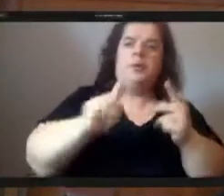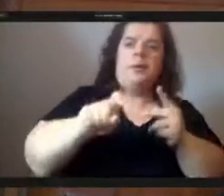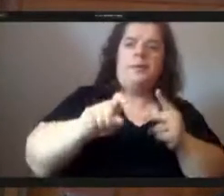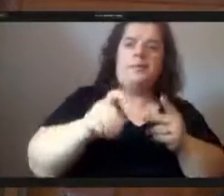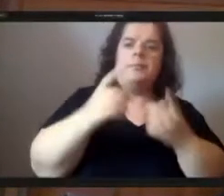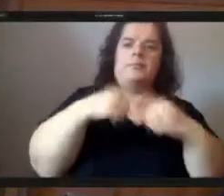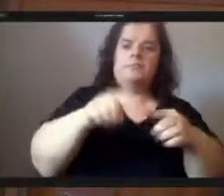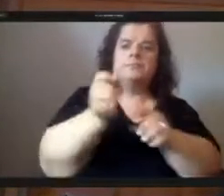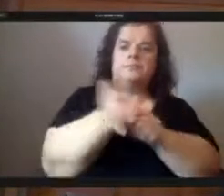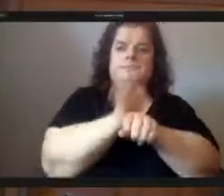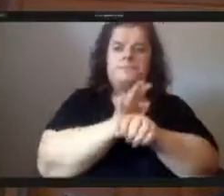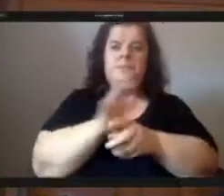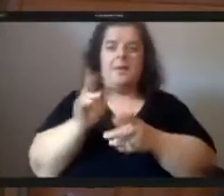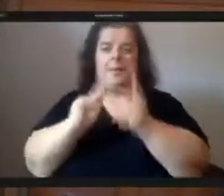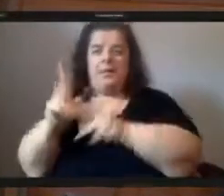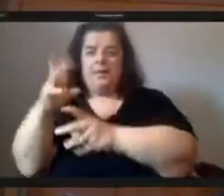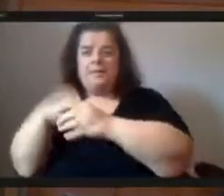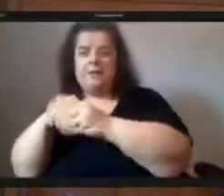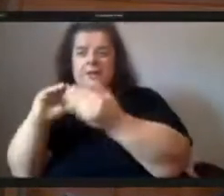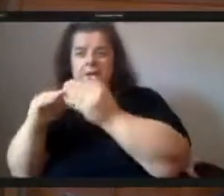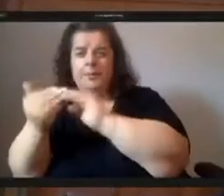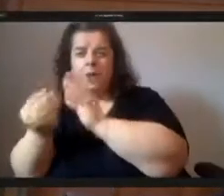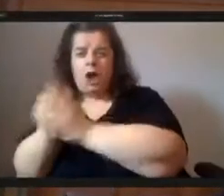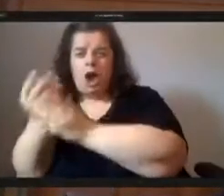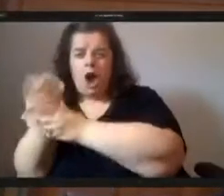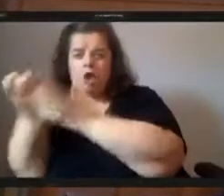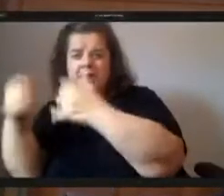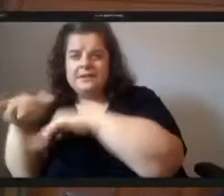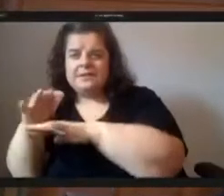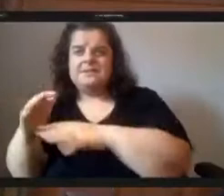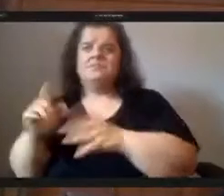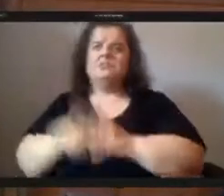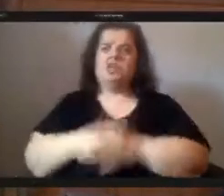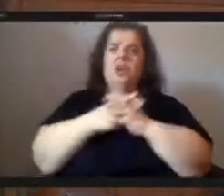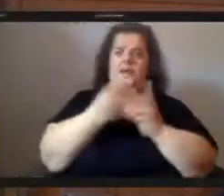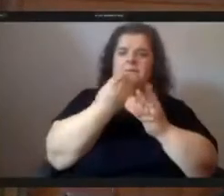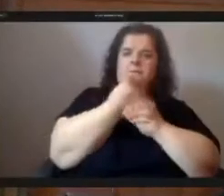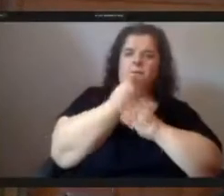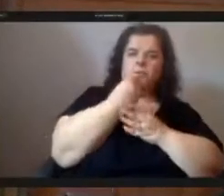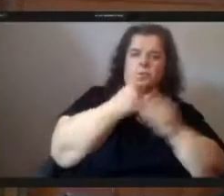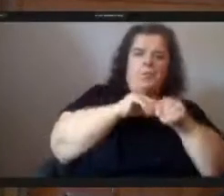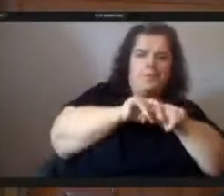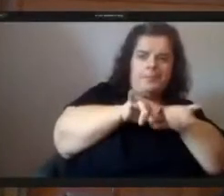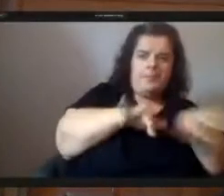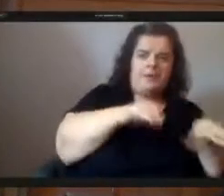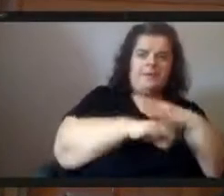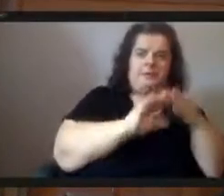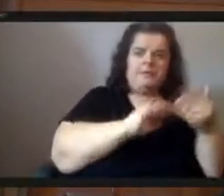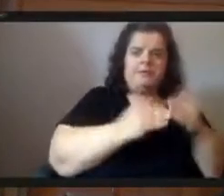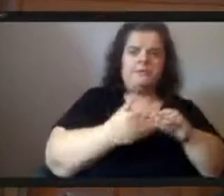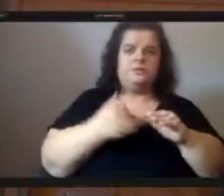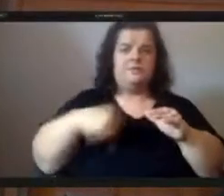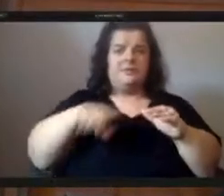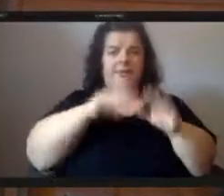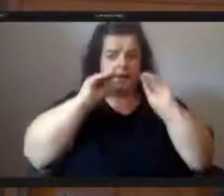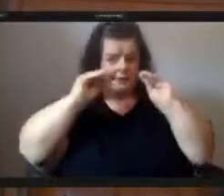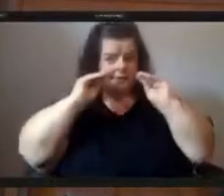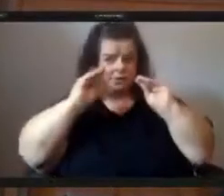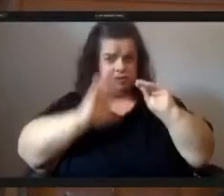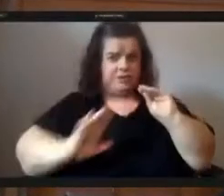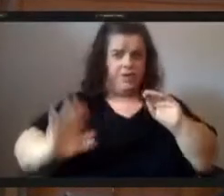community gardens that started food distributions in their neighborhoods and that teach them foods